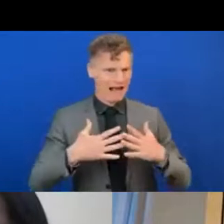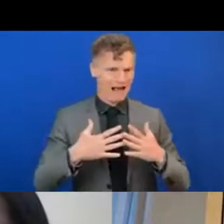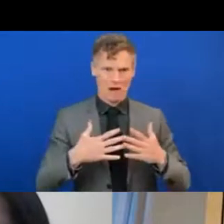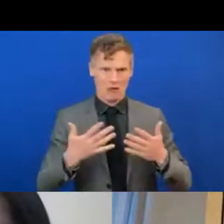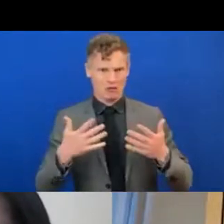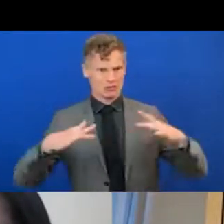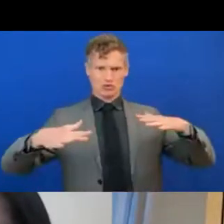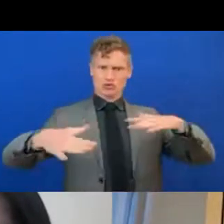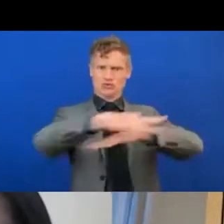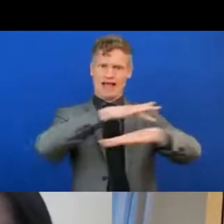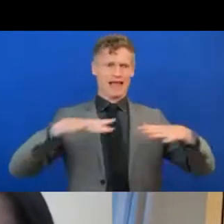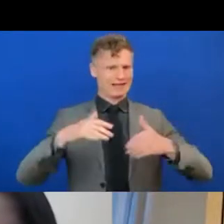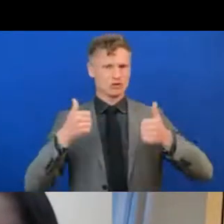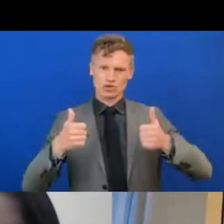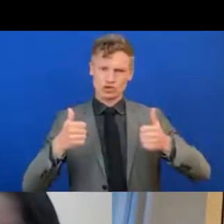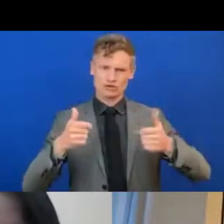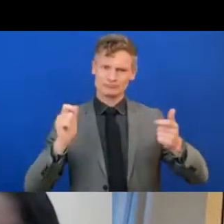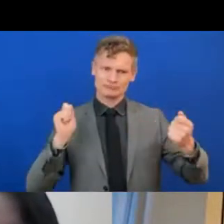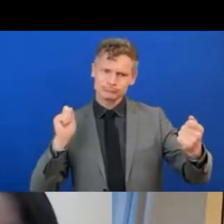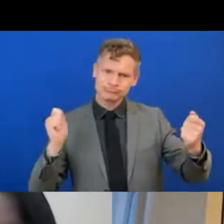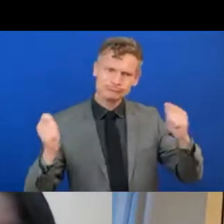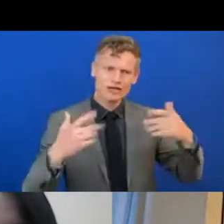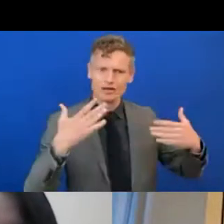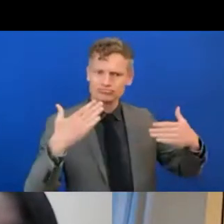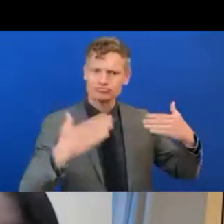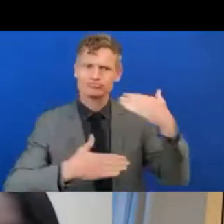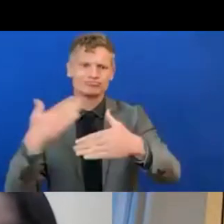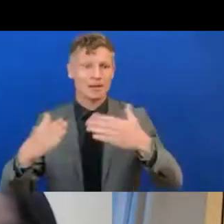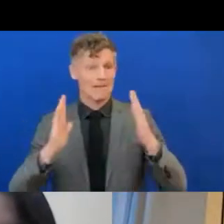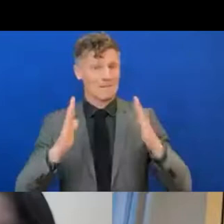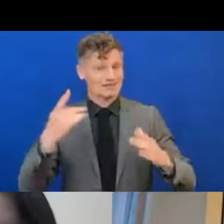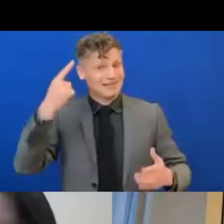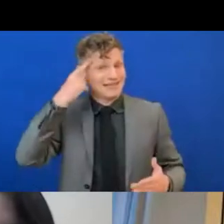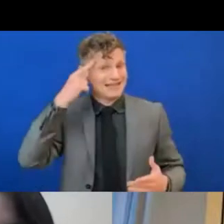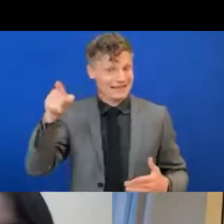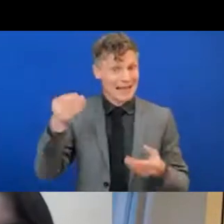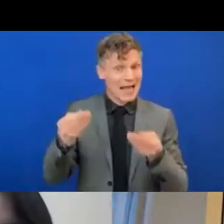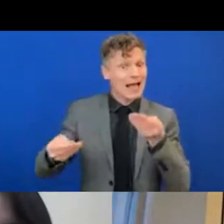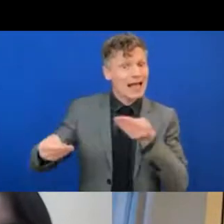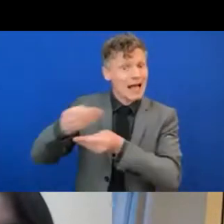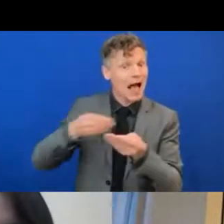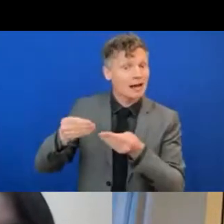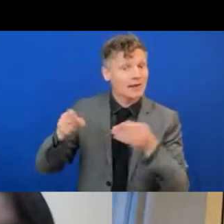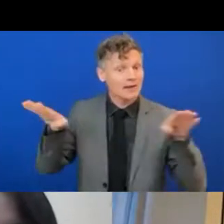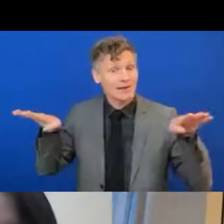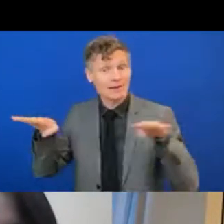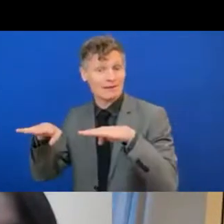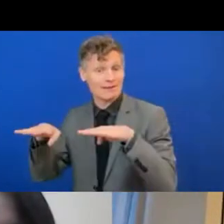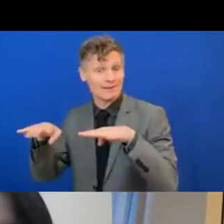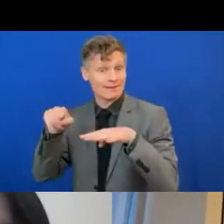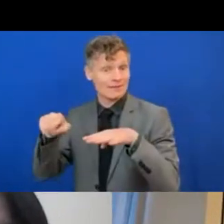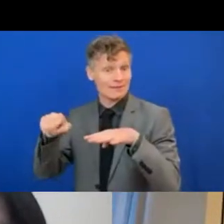we have to think about the silver economy and think about it in terms of technology and